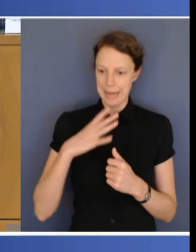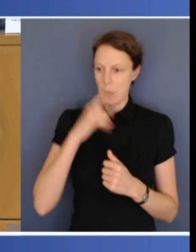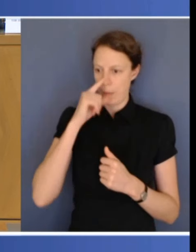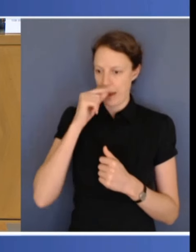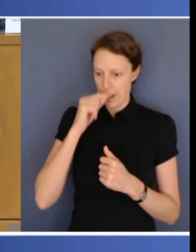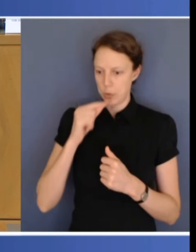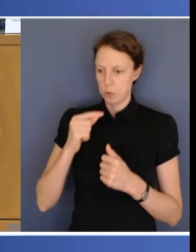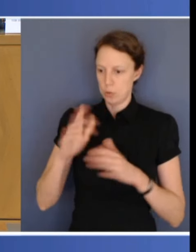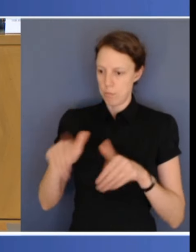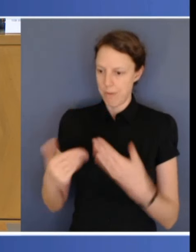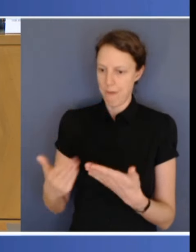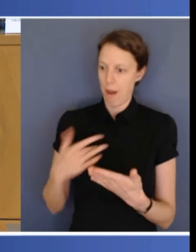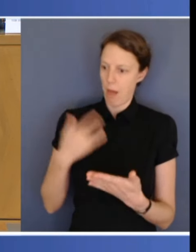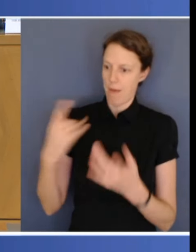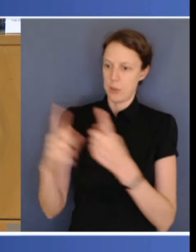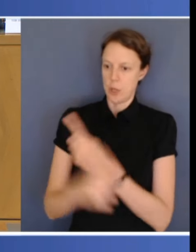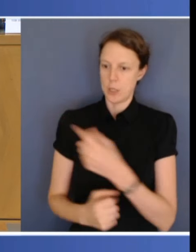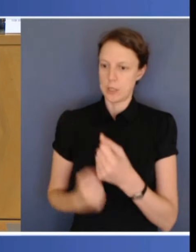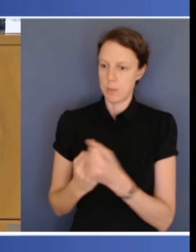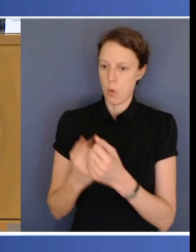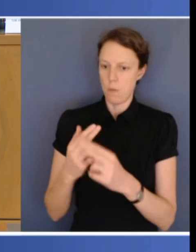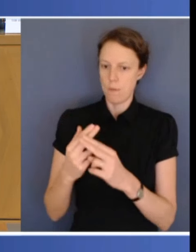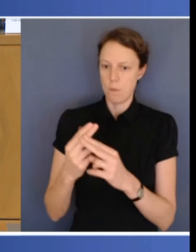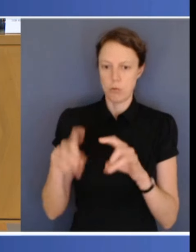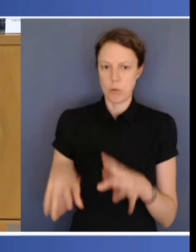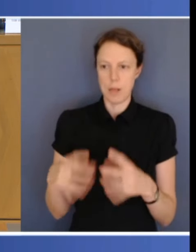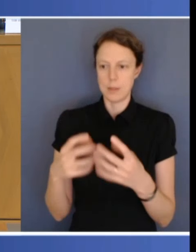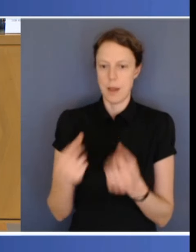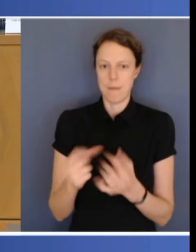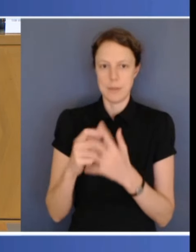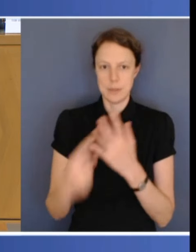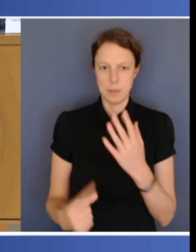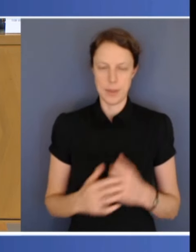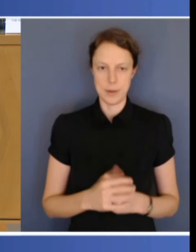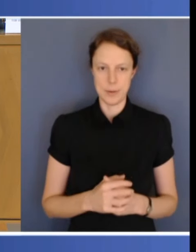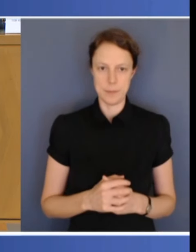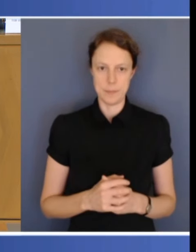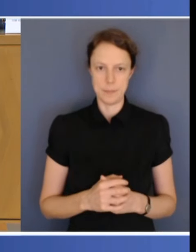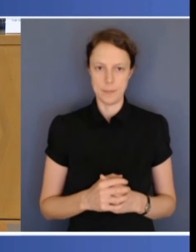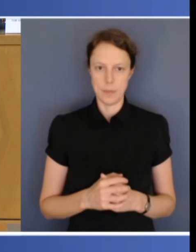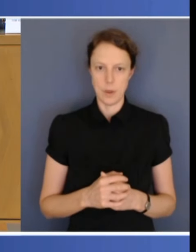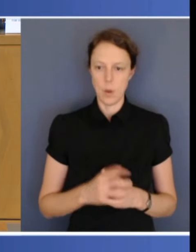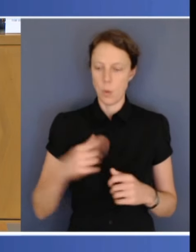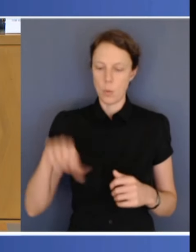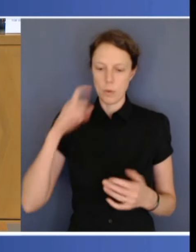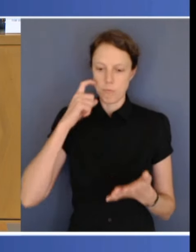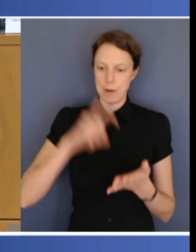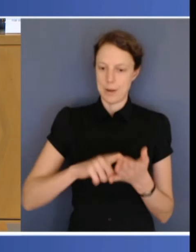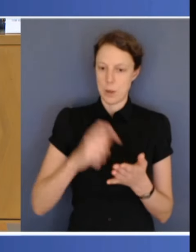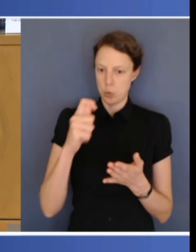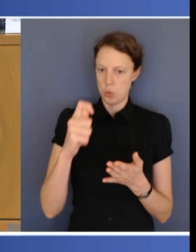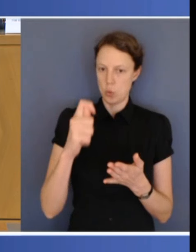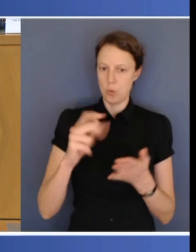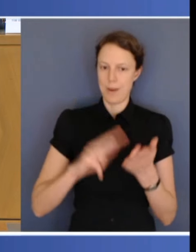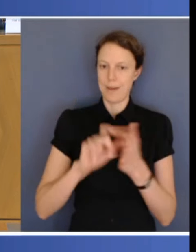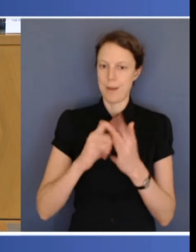Governments all noted the forthcoming release of the final report of the independent NDIS review that was co-led